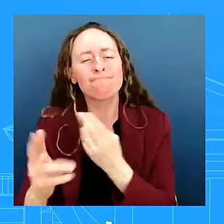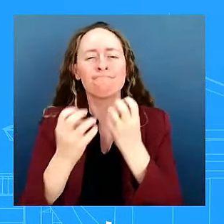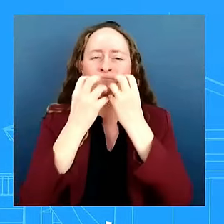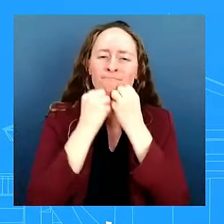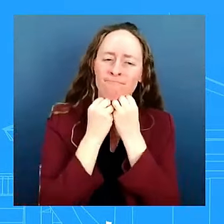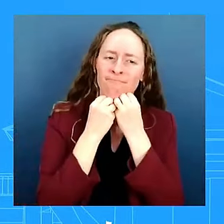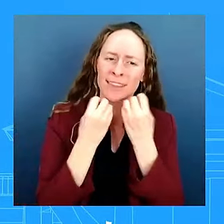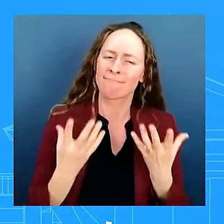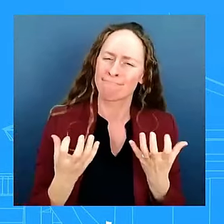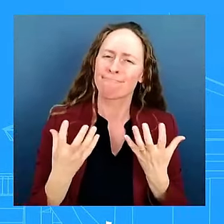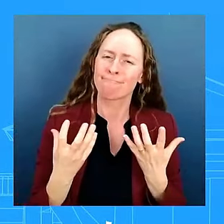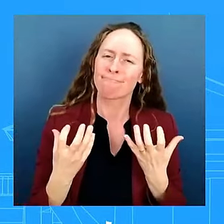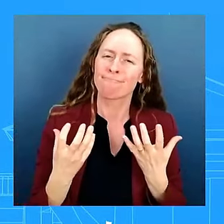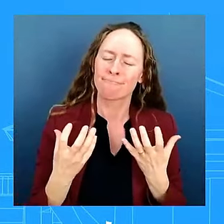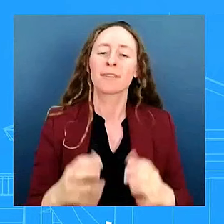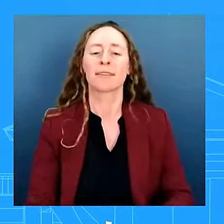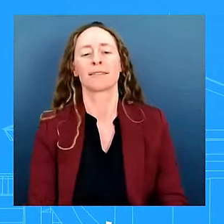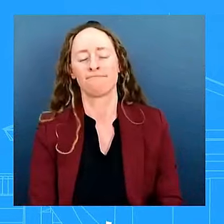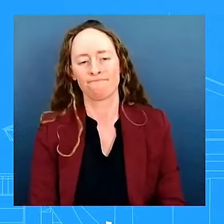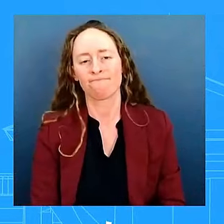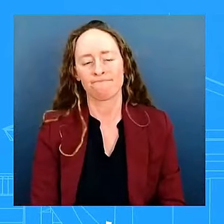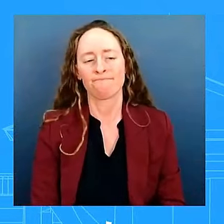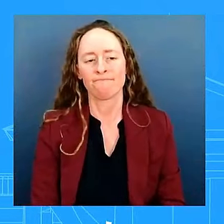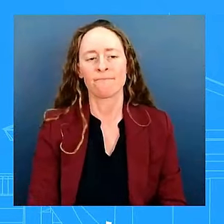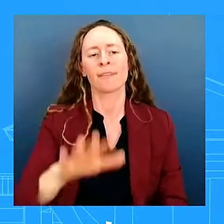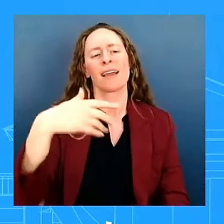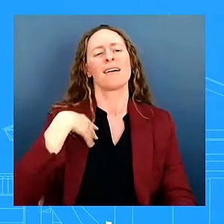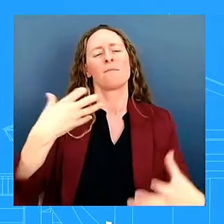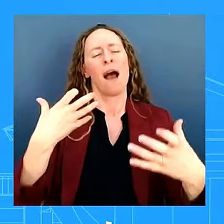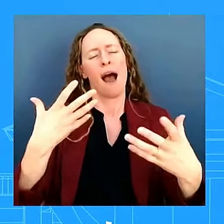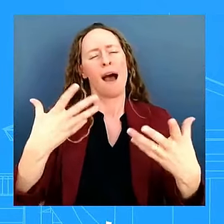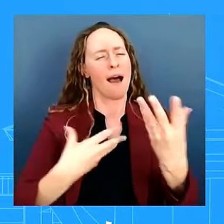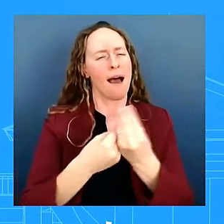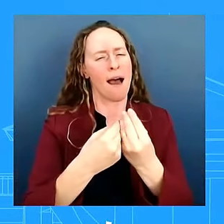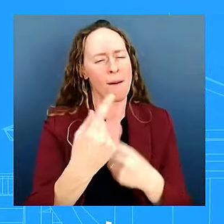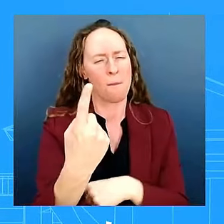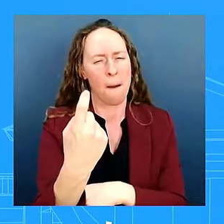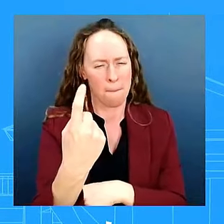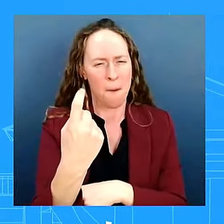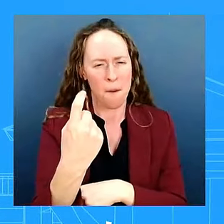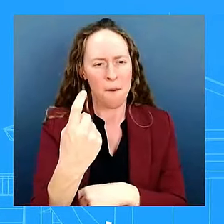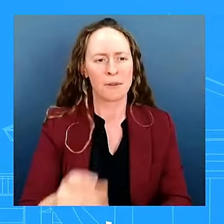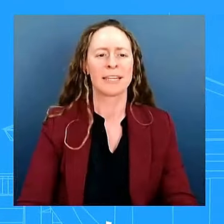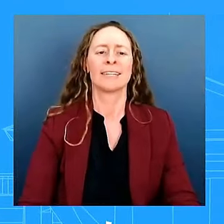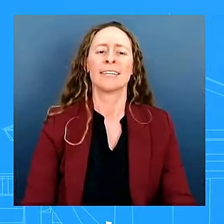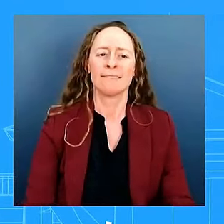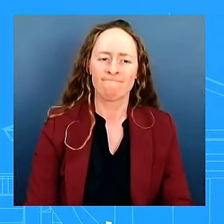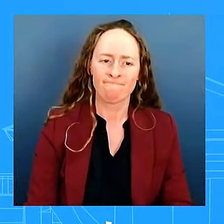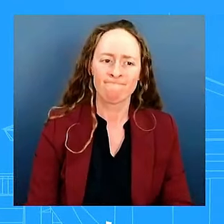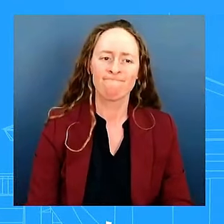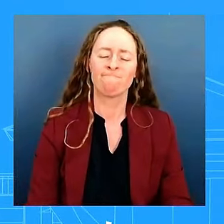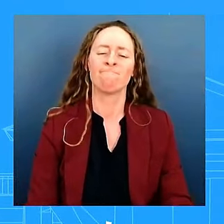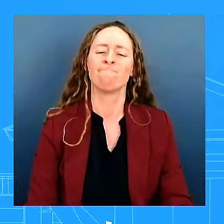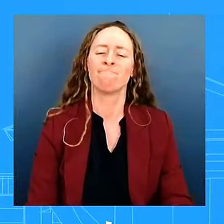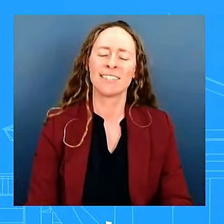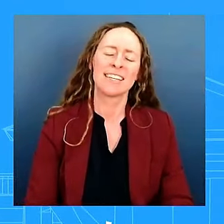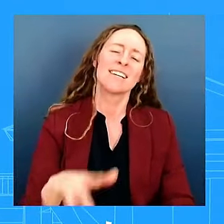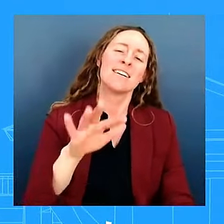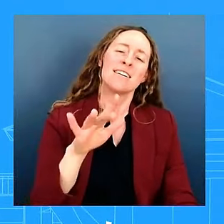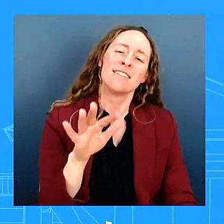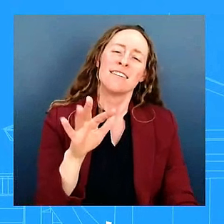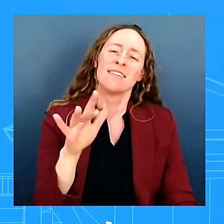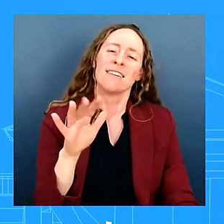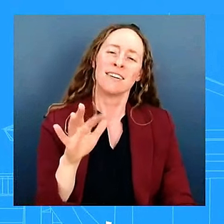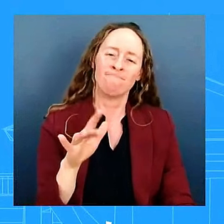thing and i and i think if you guys could hear me out for one second like maybe we should not